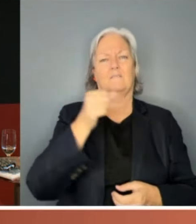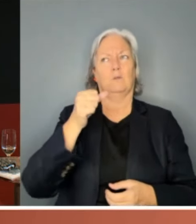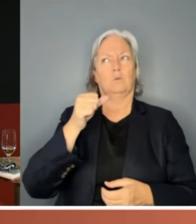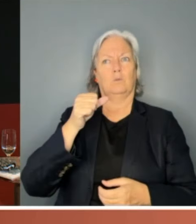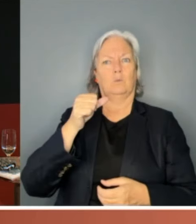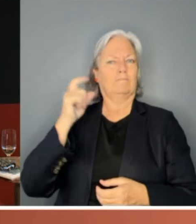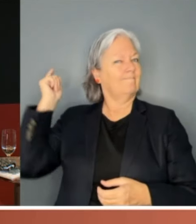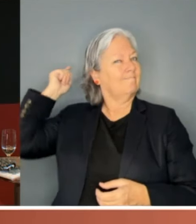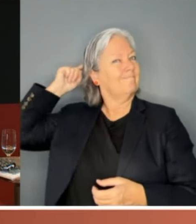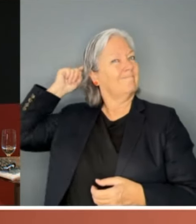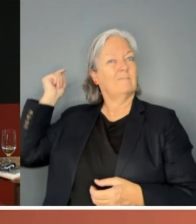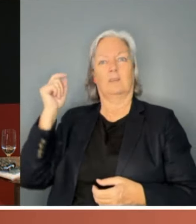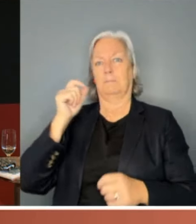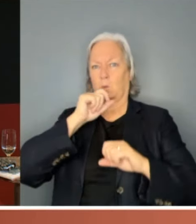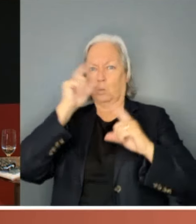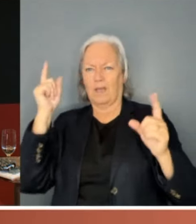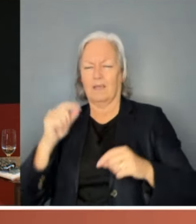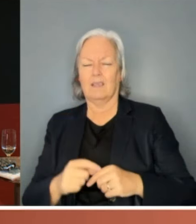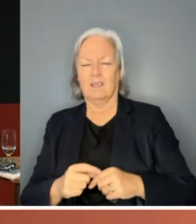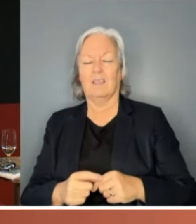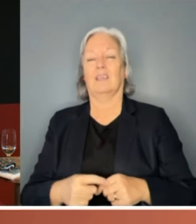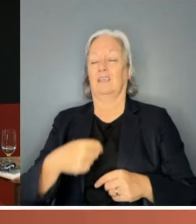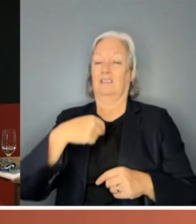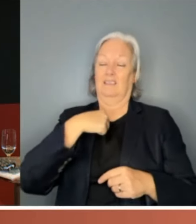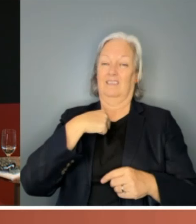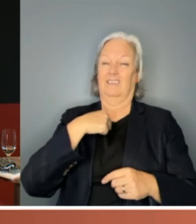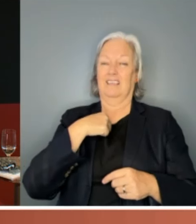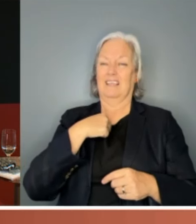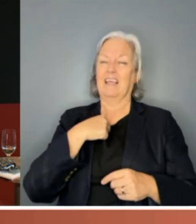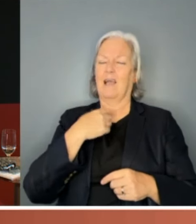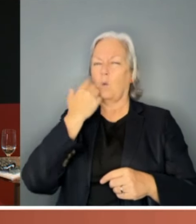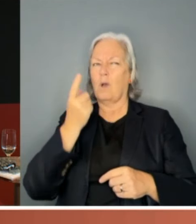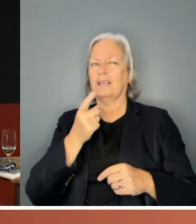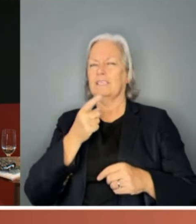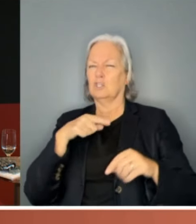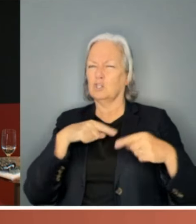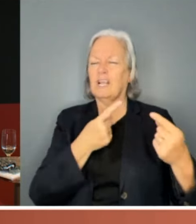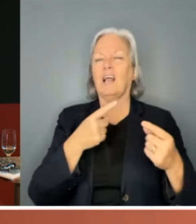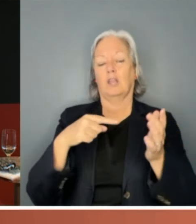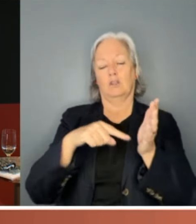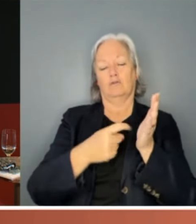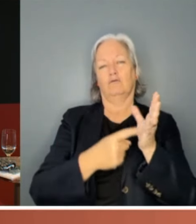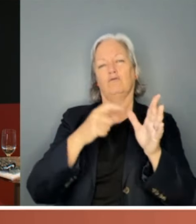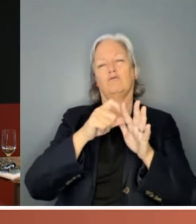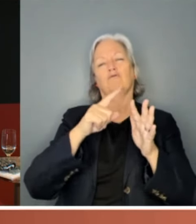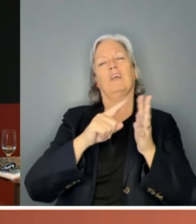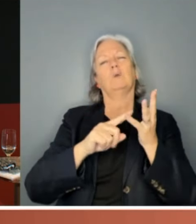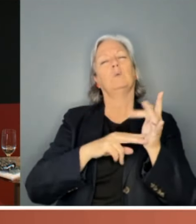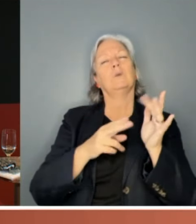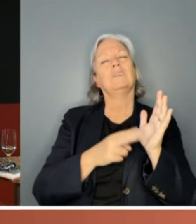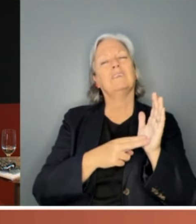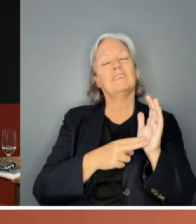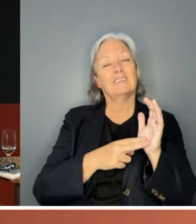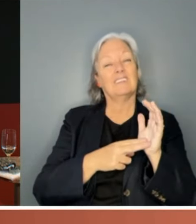guess, I've spent my life challenging that. I mean, the trade union movement is often still depicted in the